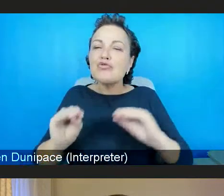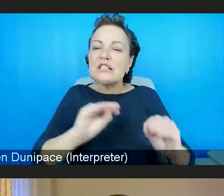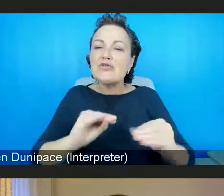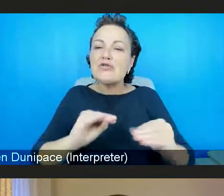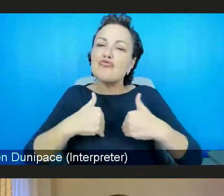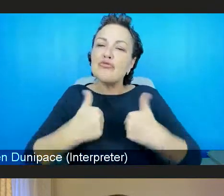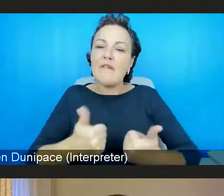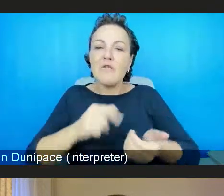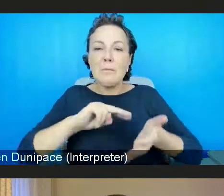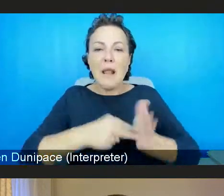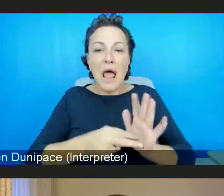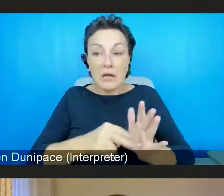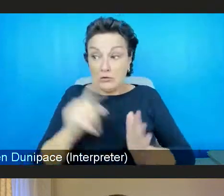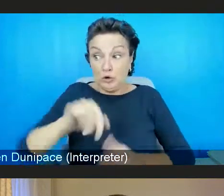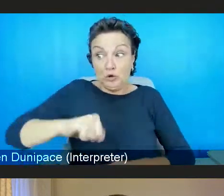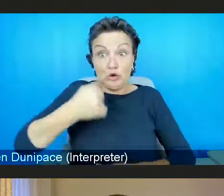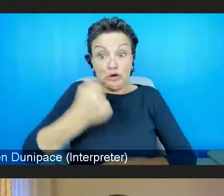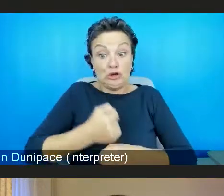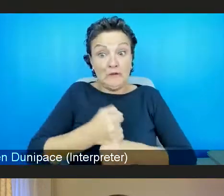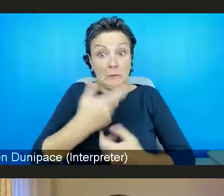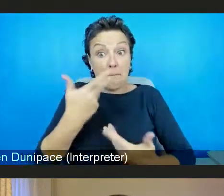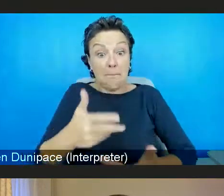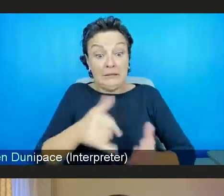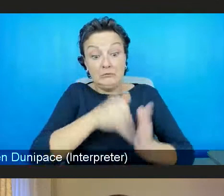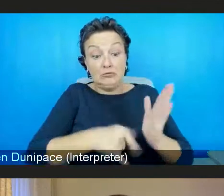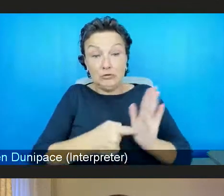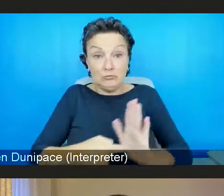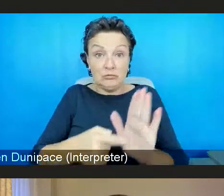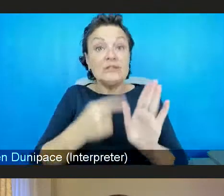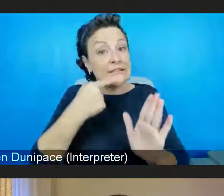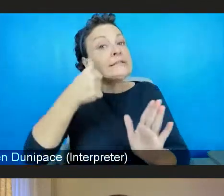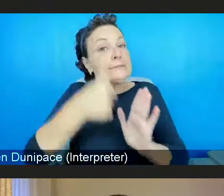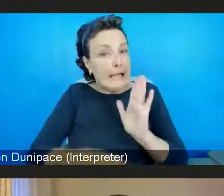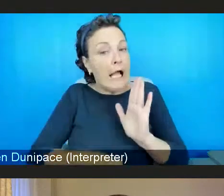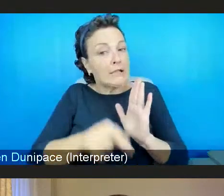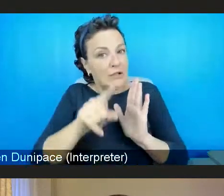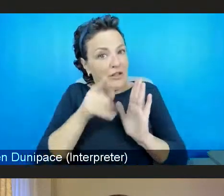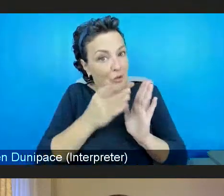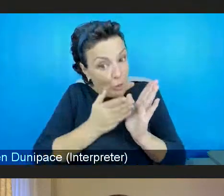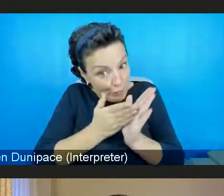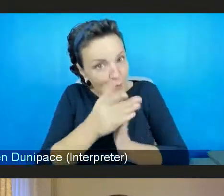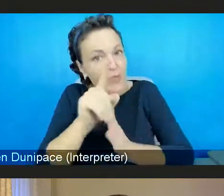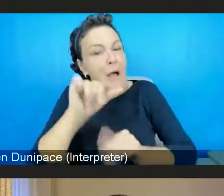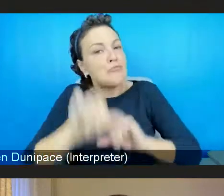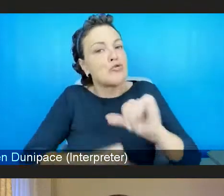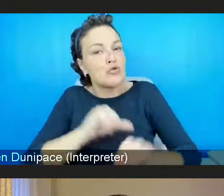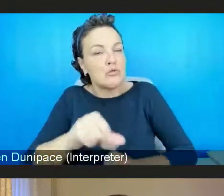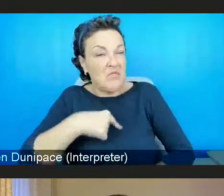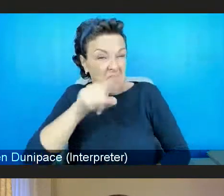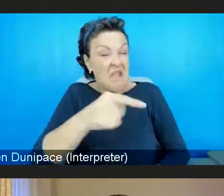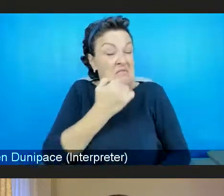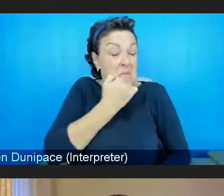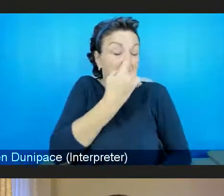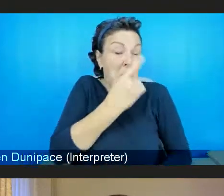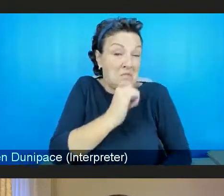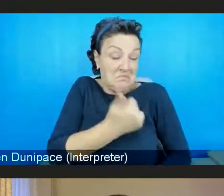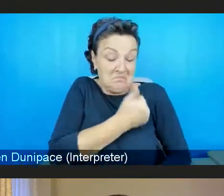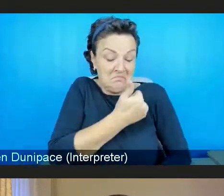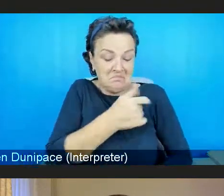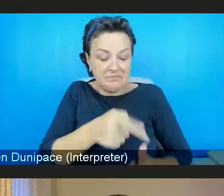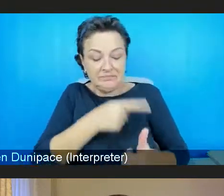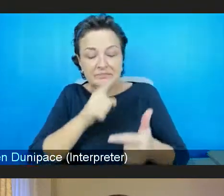put in has started that process. So that would be number one. I think number two would be